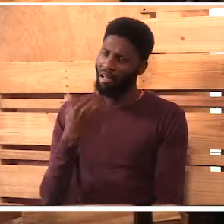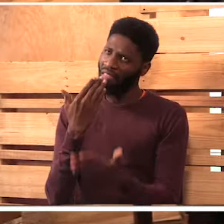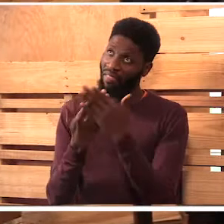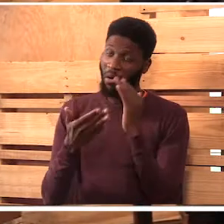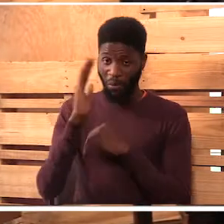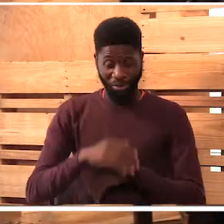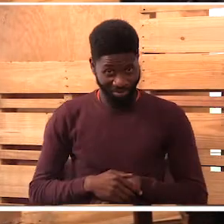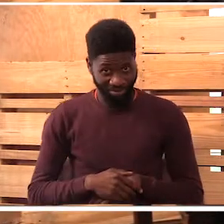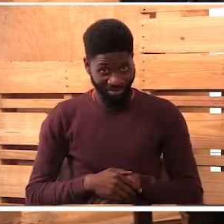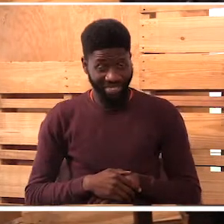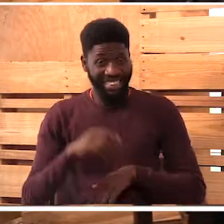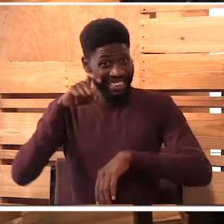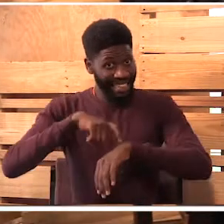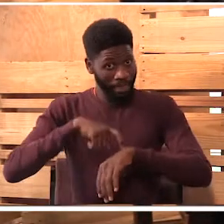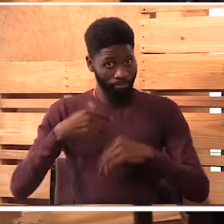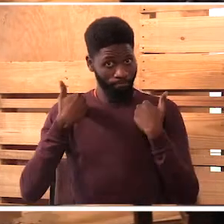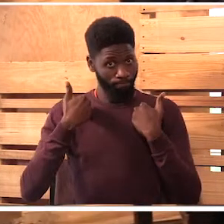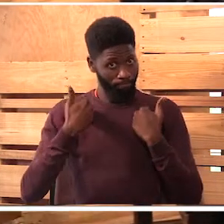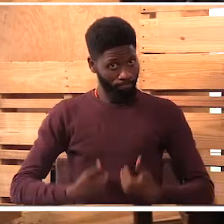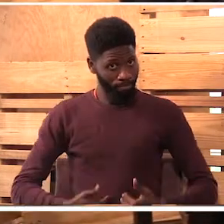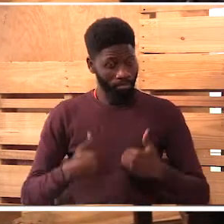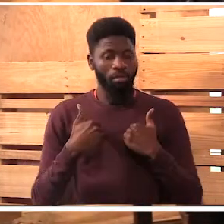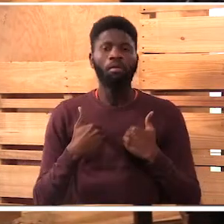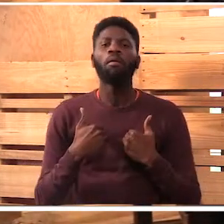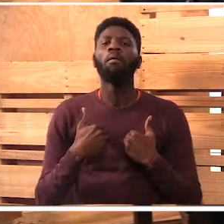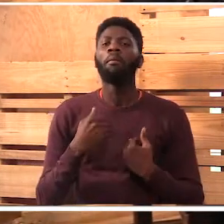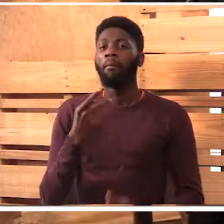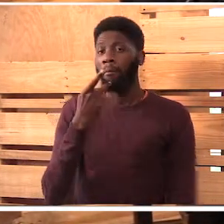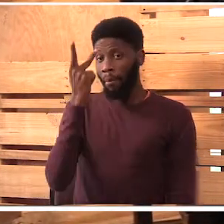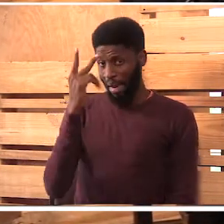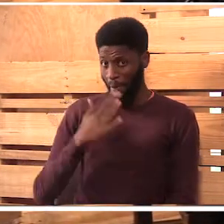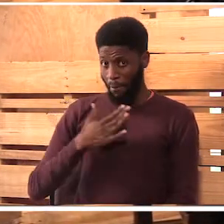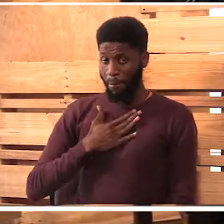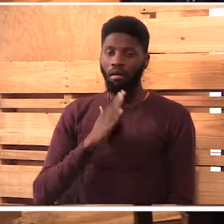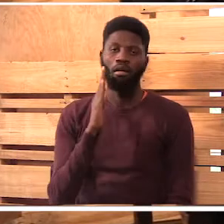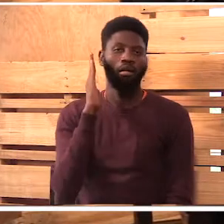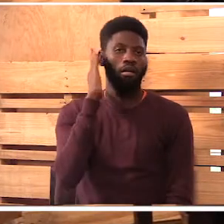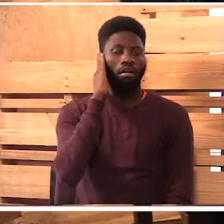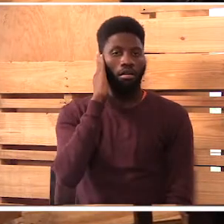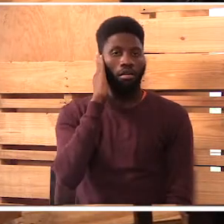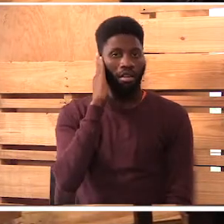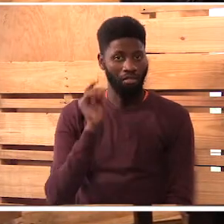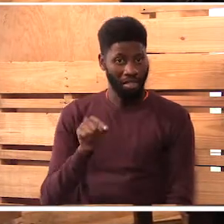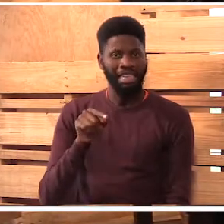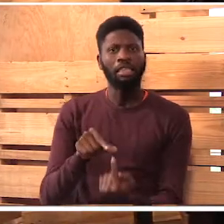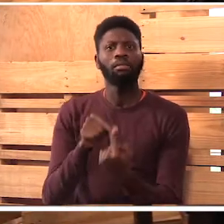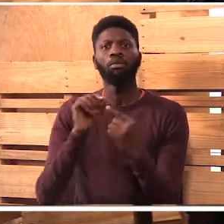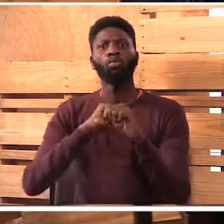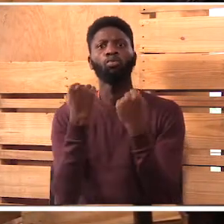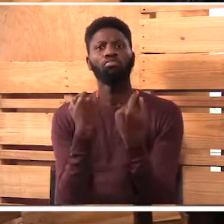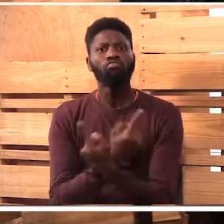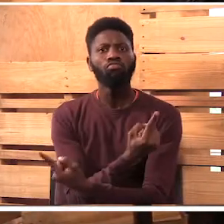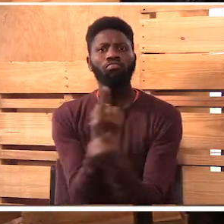being brought up by deaf parents, it's something that is unique to the society,